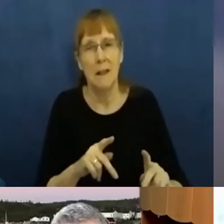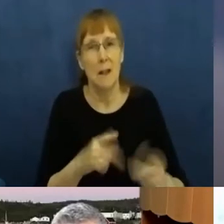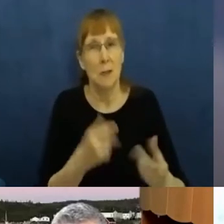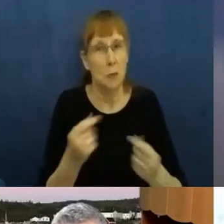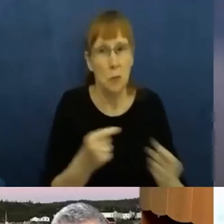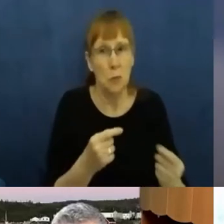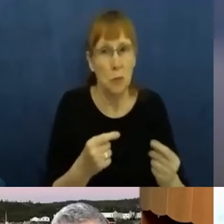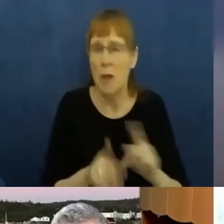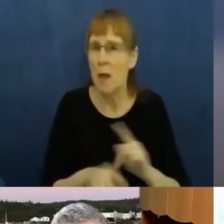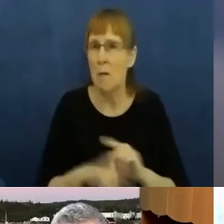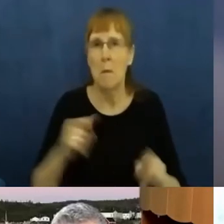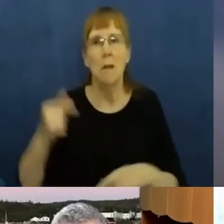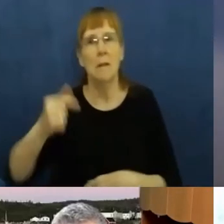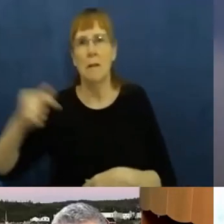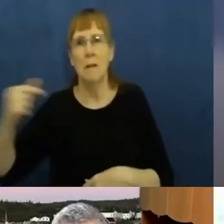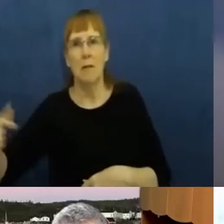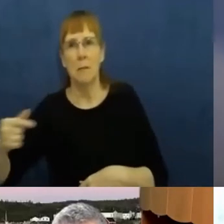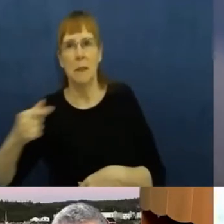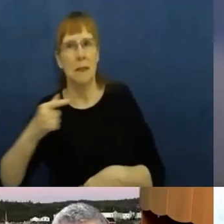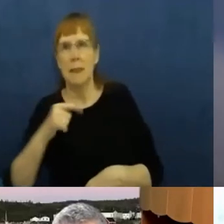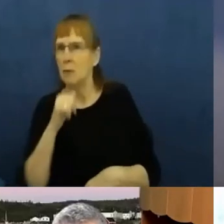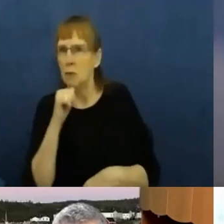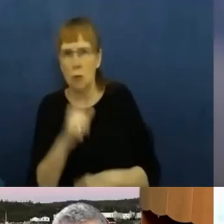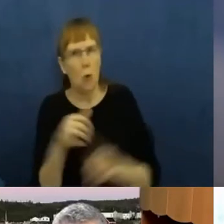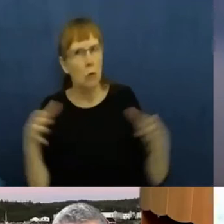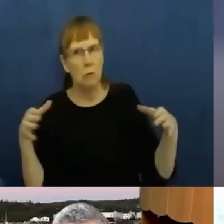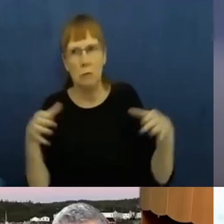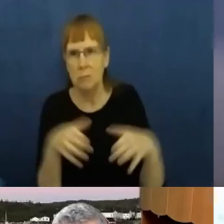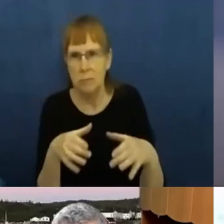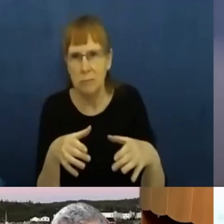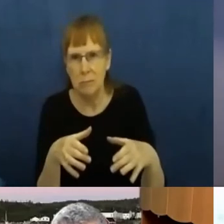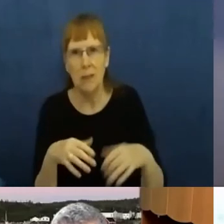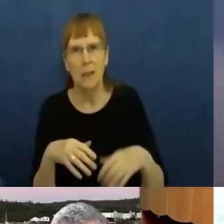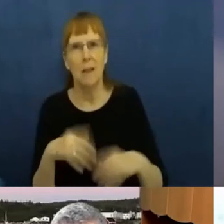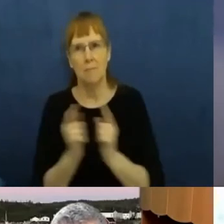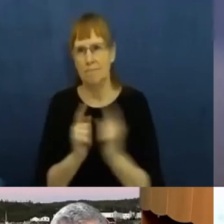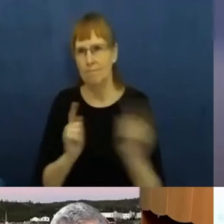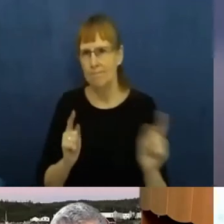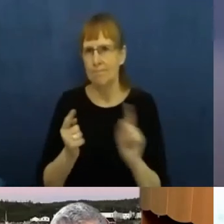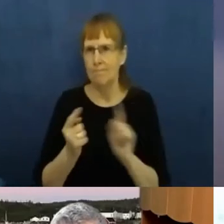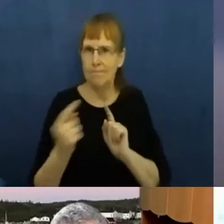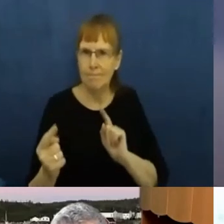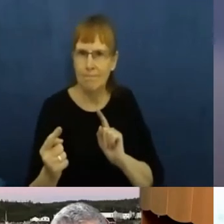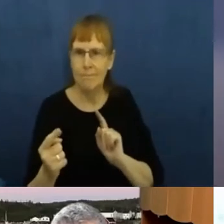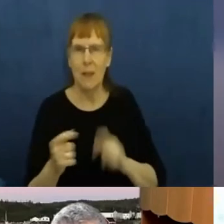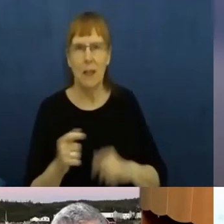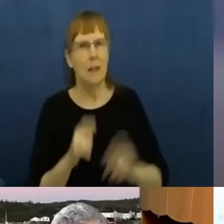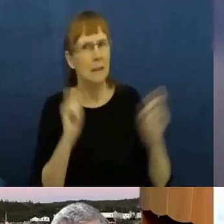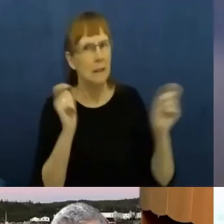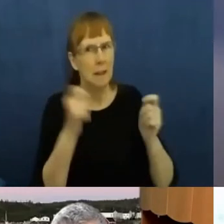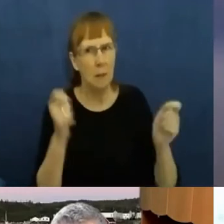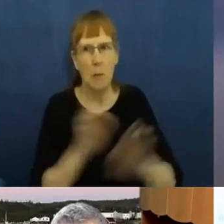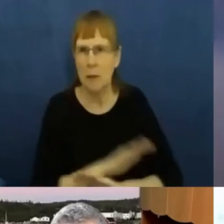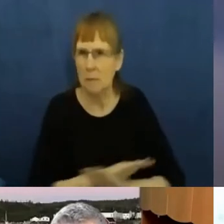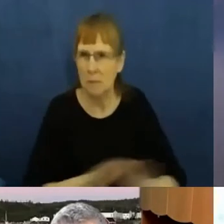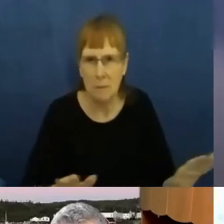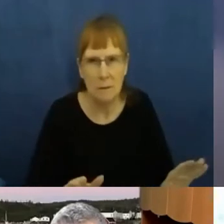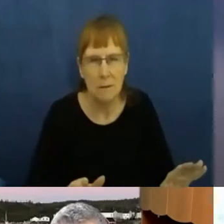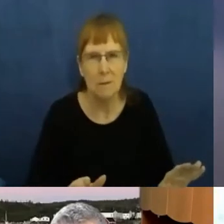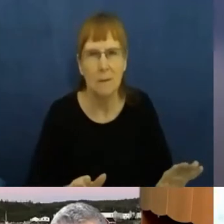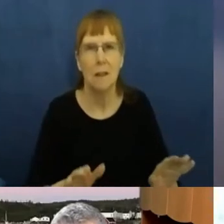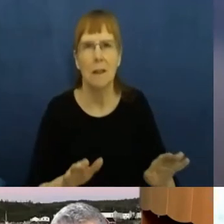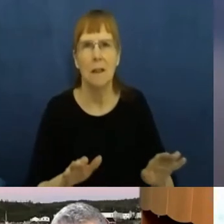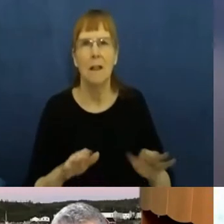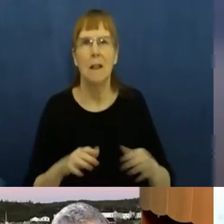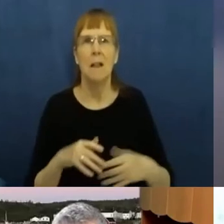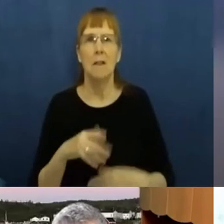because of social distancing and the capacity, you know, to get to ceremony and be there in a healthy way. And I'm really happy